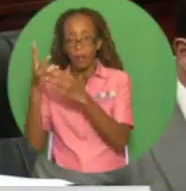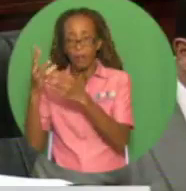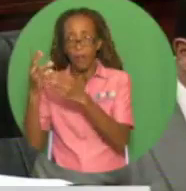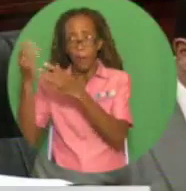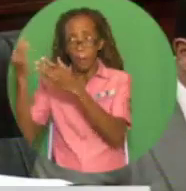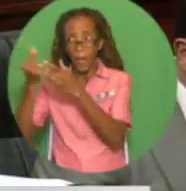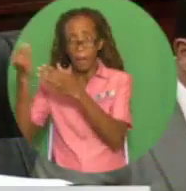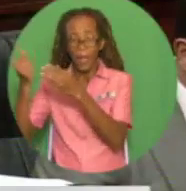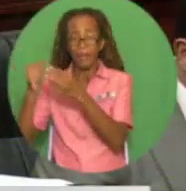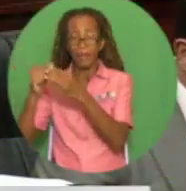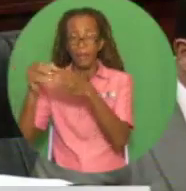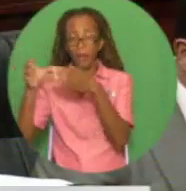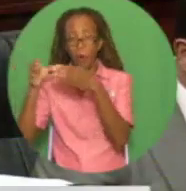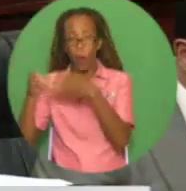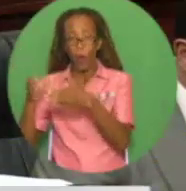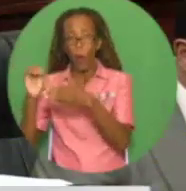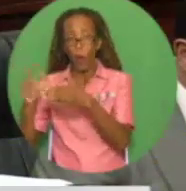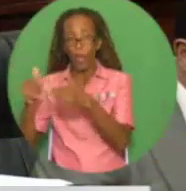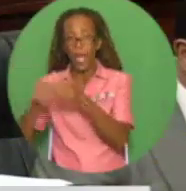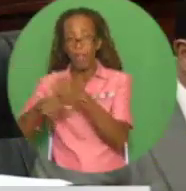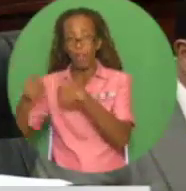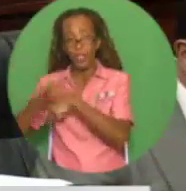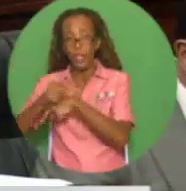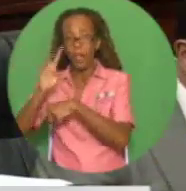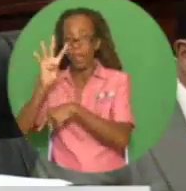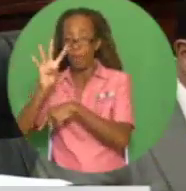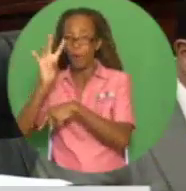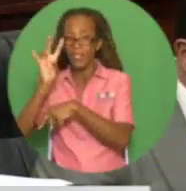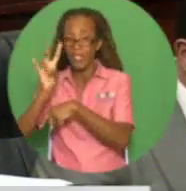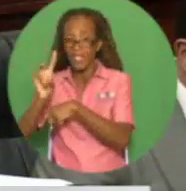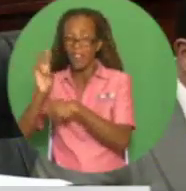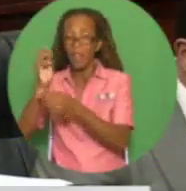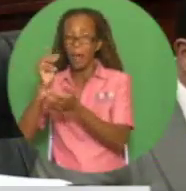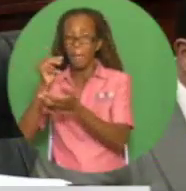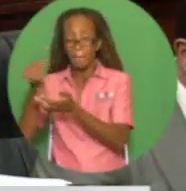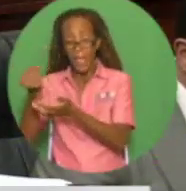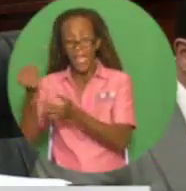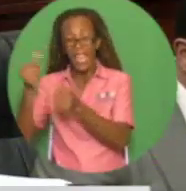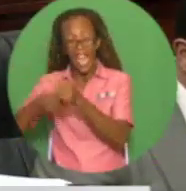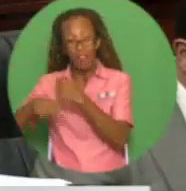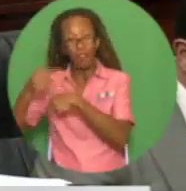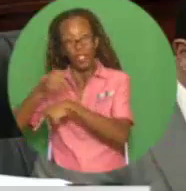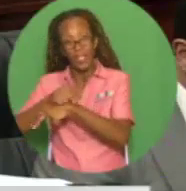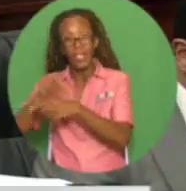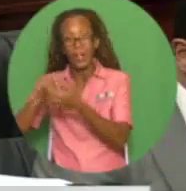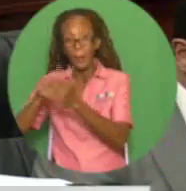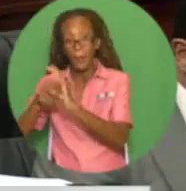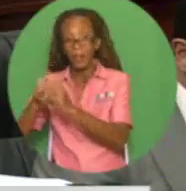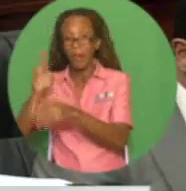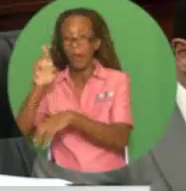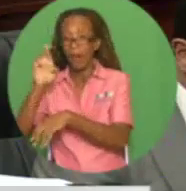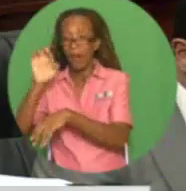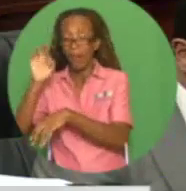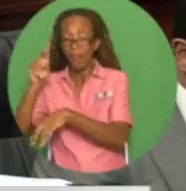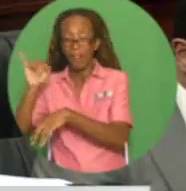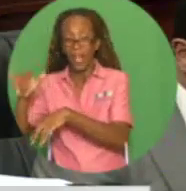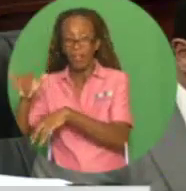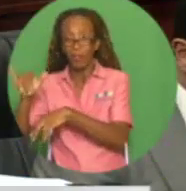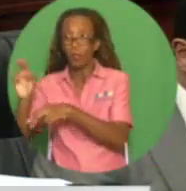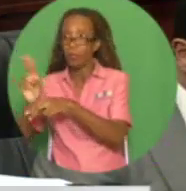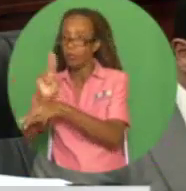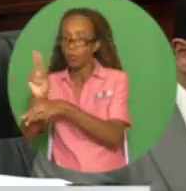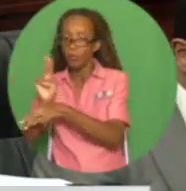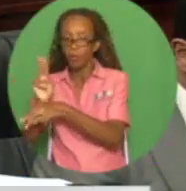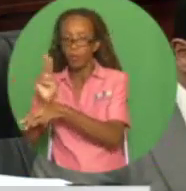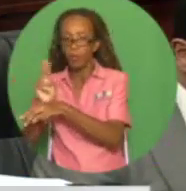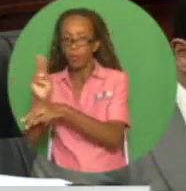at a cost of $47 million a day. The refining of which resulted in a loss of U.S. $3 billion for each